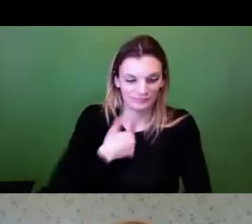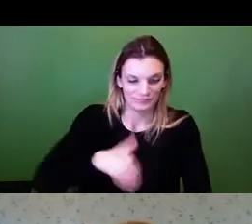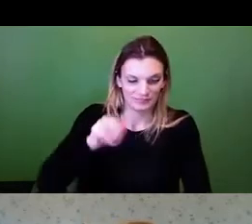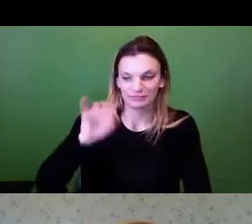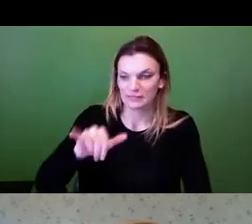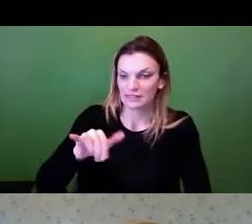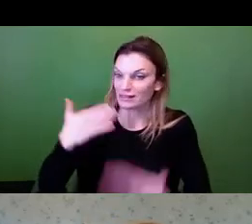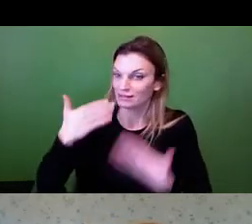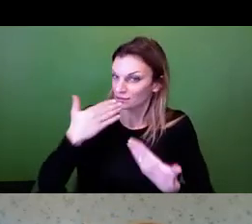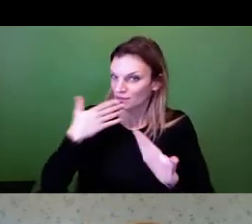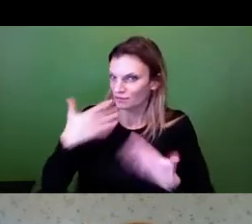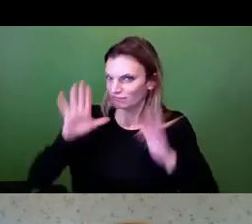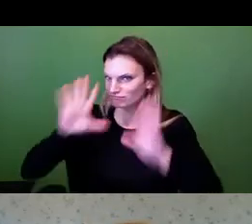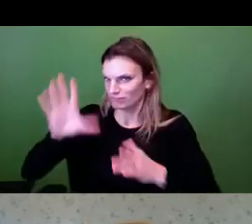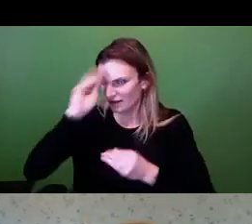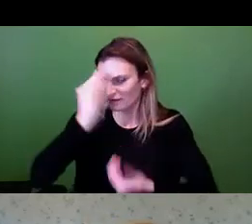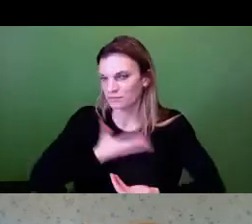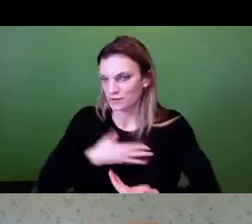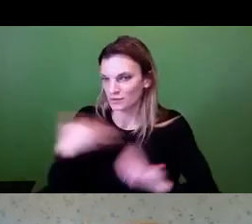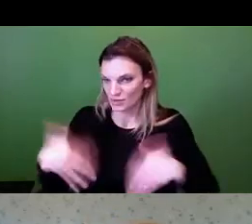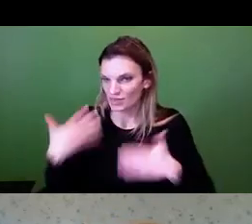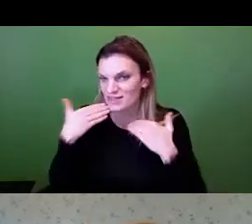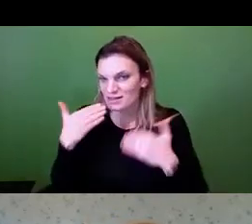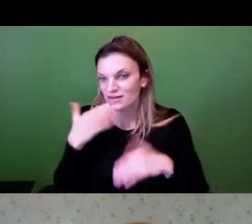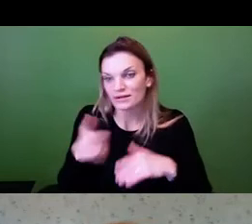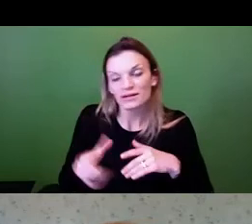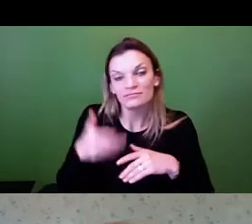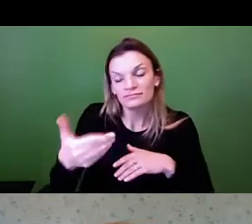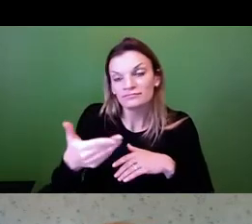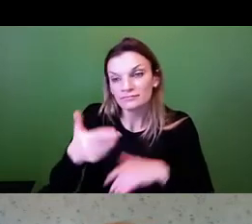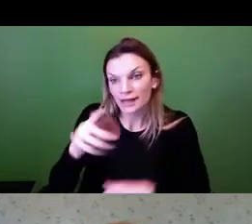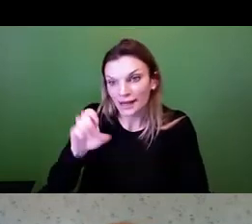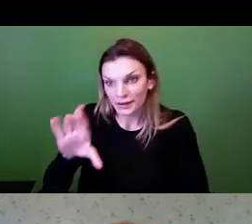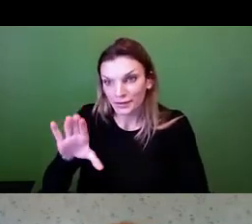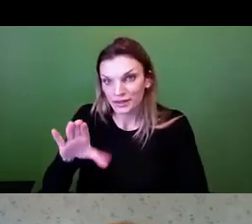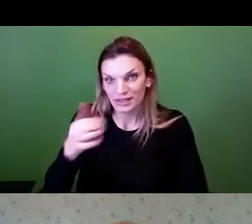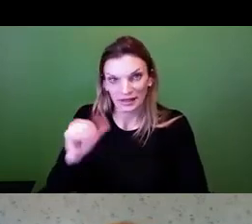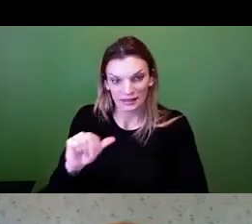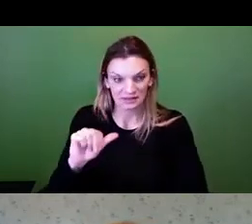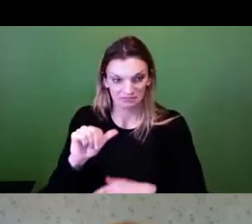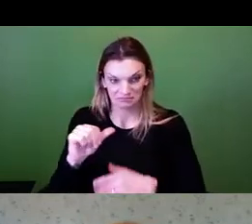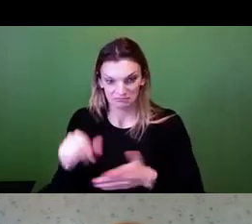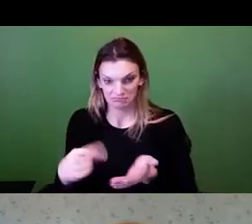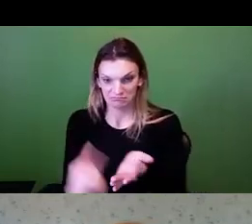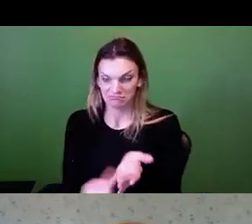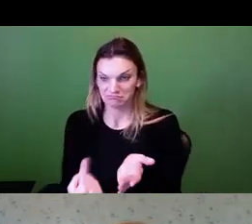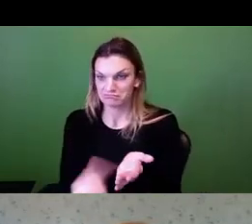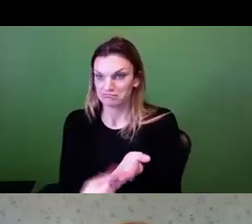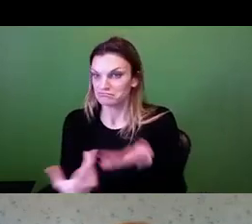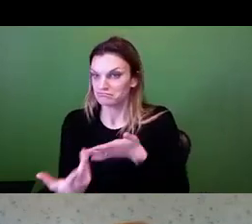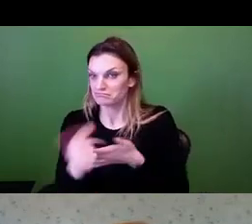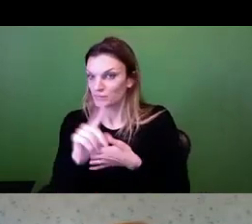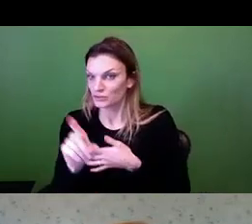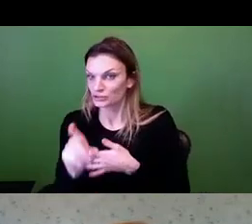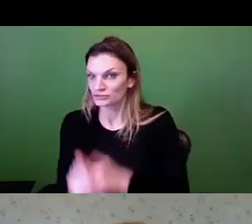for all of us. Eric, are there any questions in the chat that we can entertain Lawrence